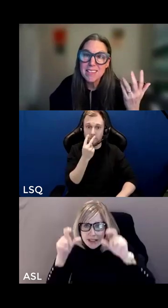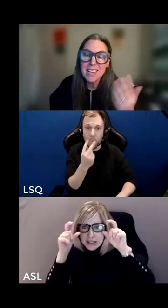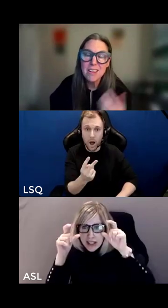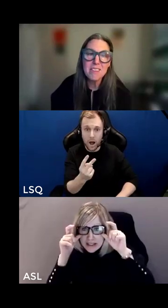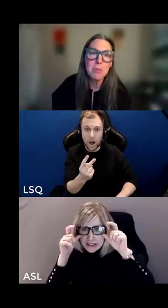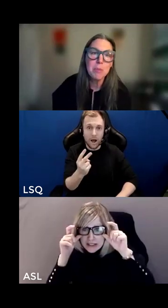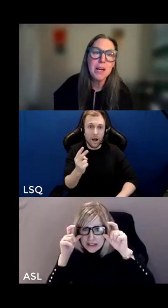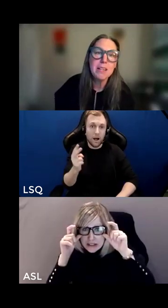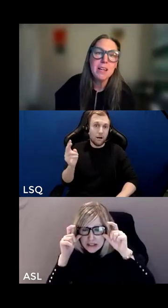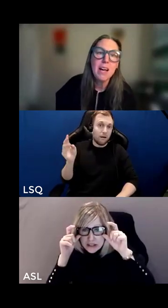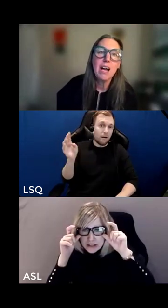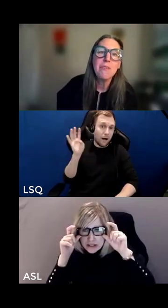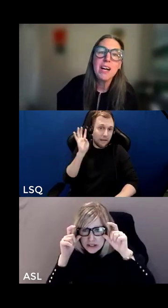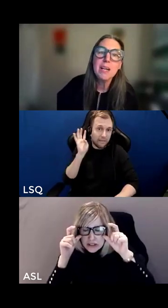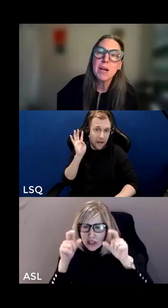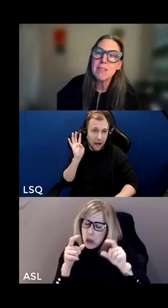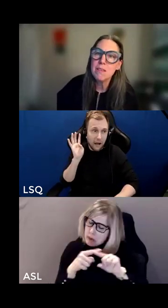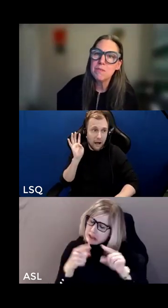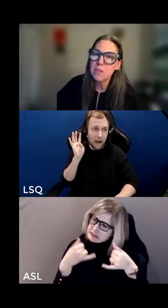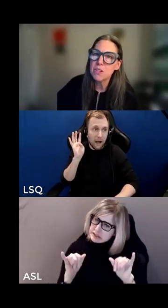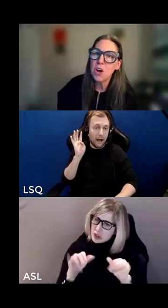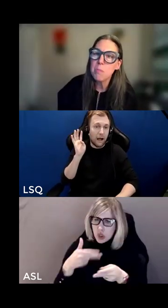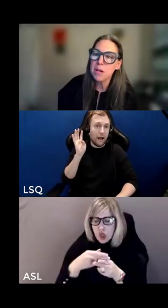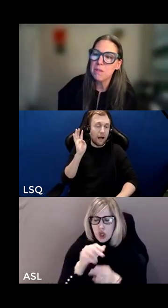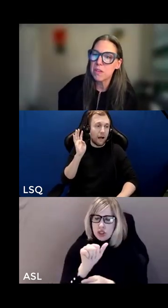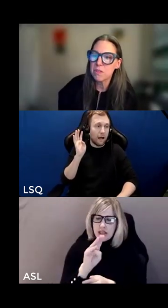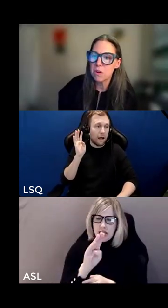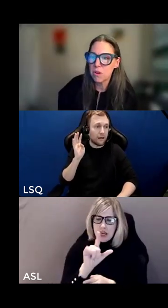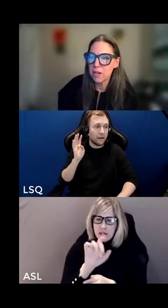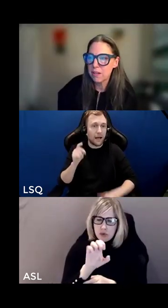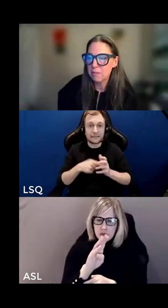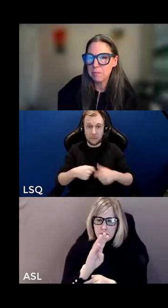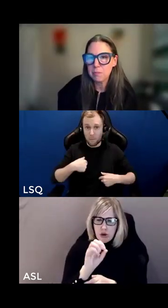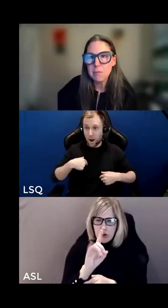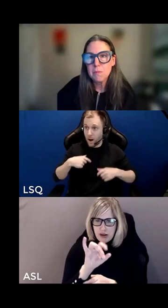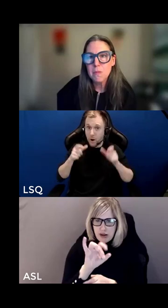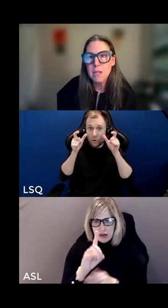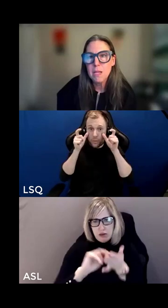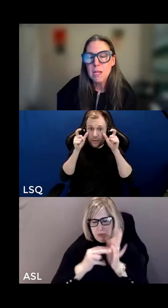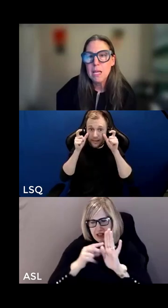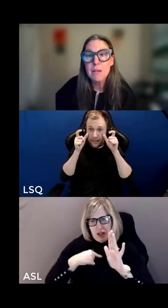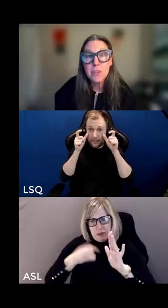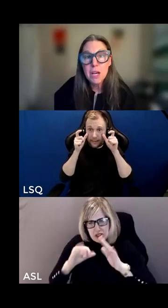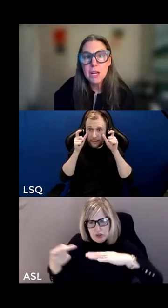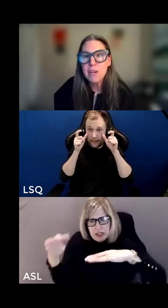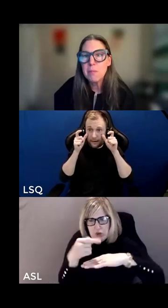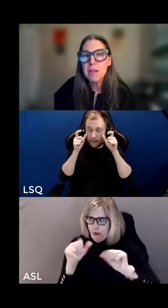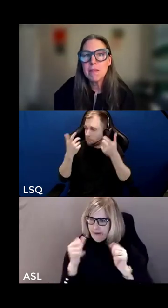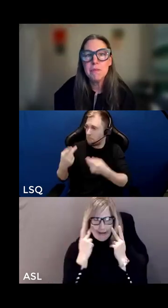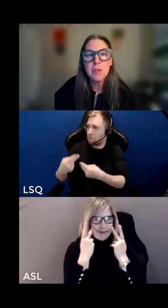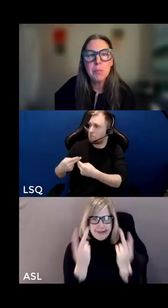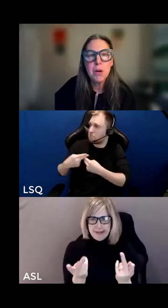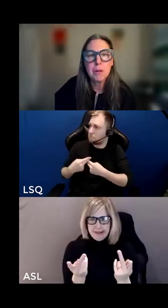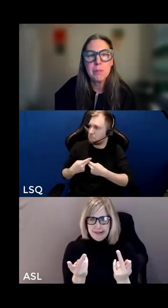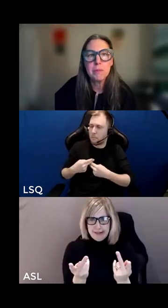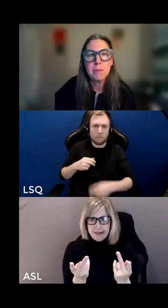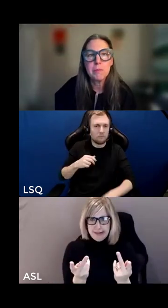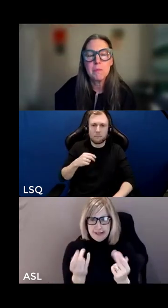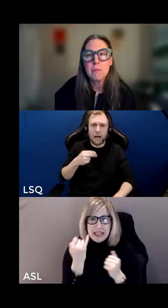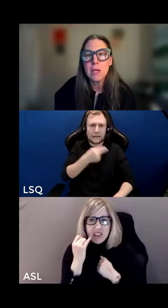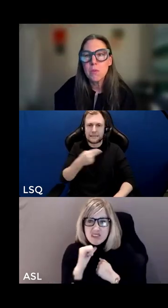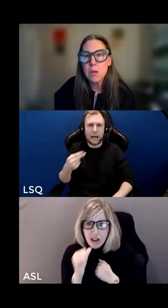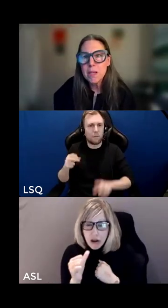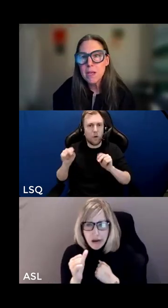this still gets to count as able bodied i find myself on the top of this coin and if not i find myself on the bottom